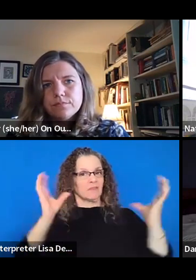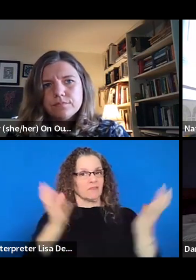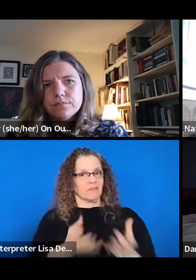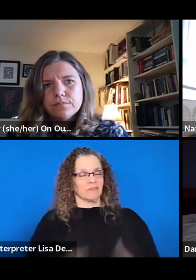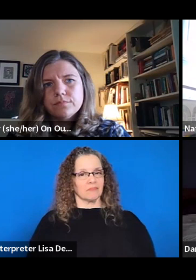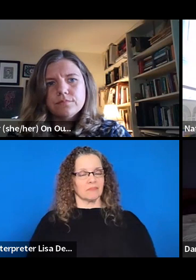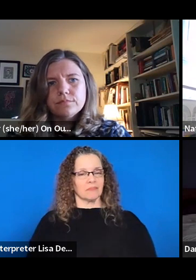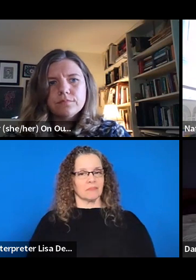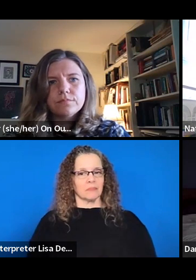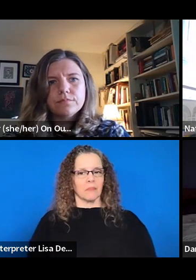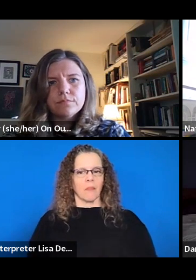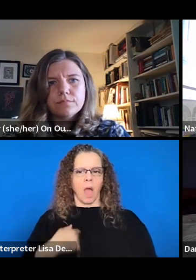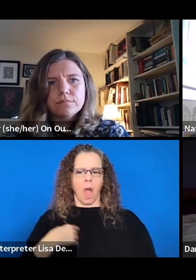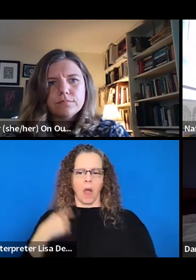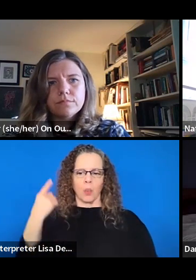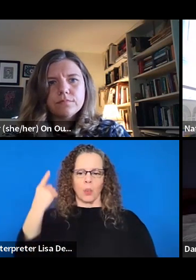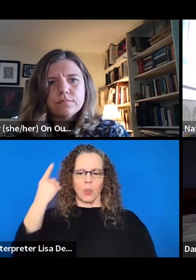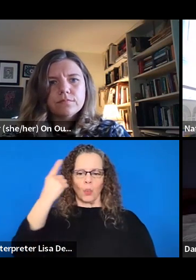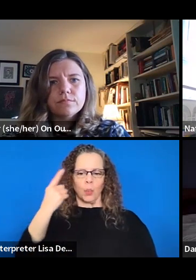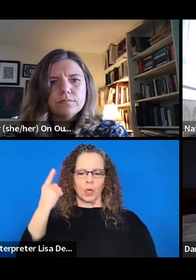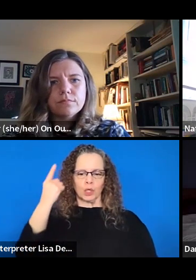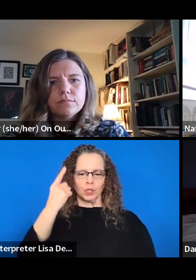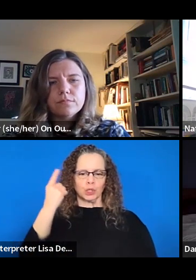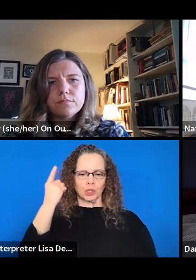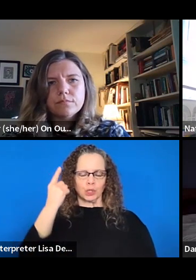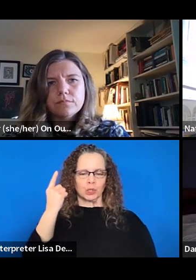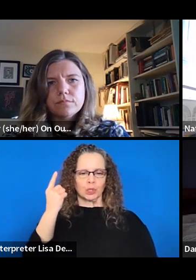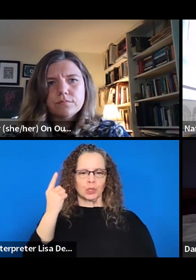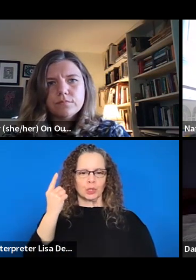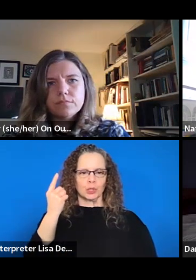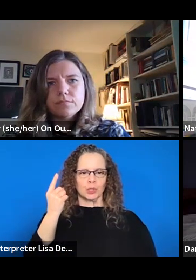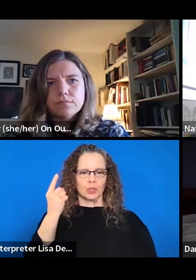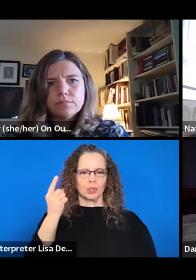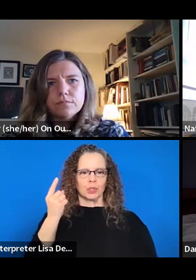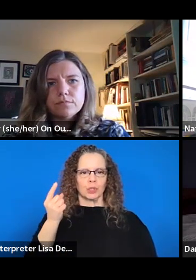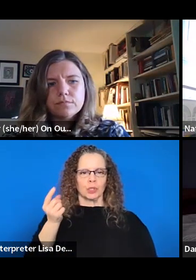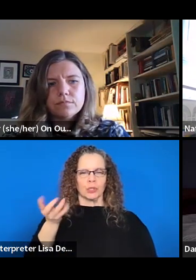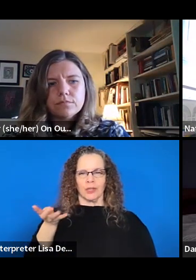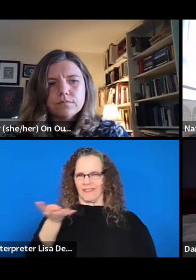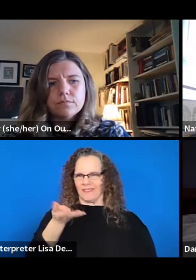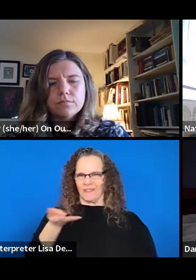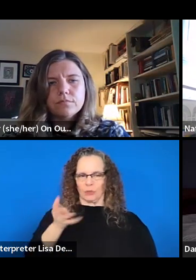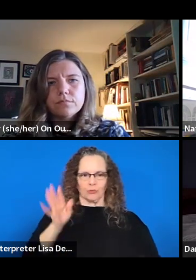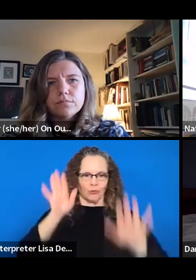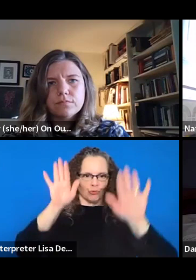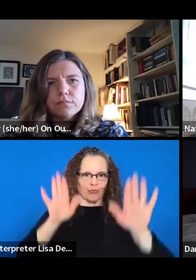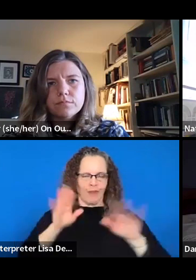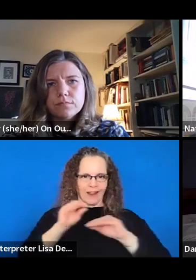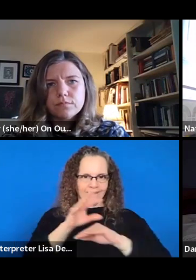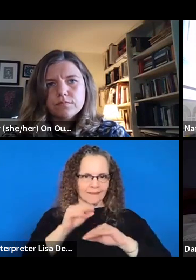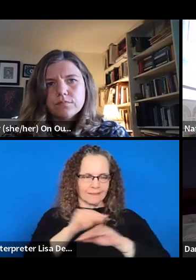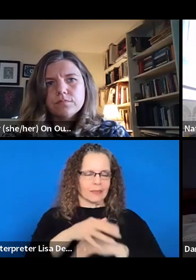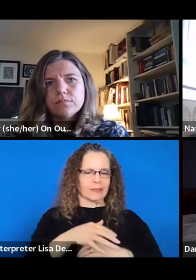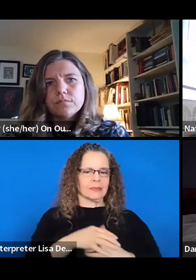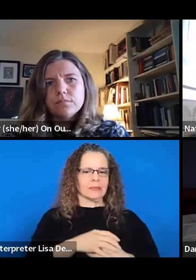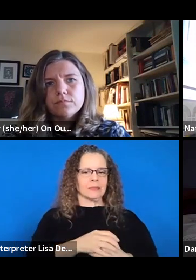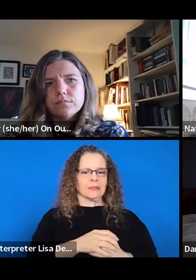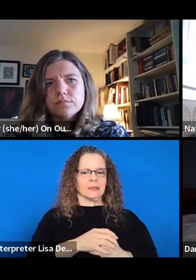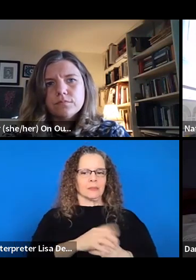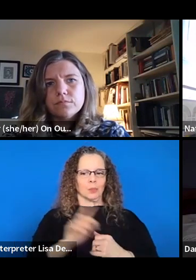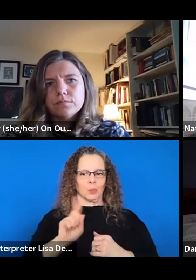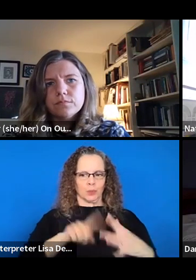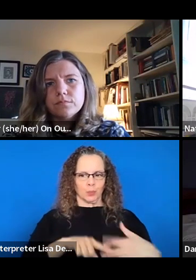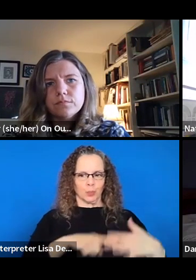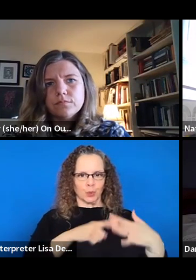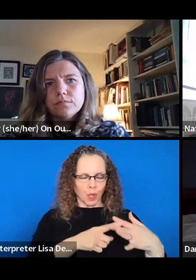I wonder, you know, you've been giving such great advice around like sort of where to begin, or what questions to ask. I wonder if anybody